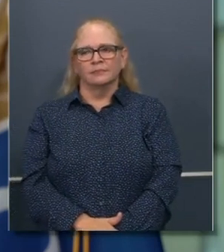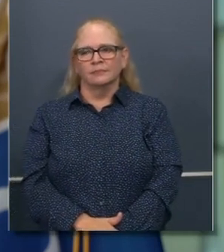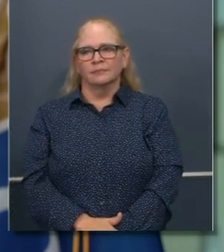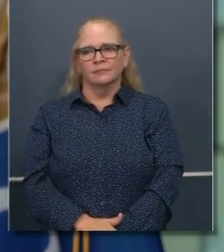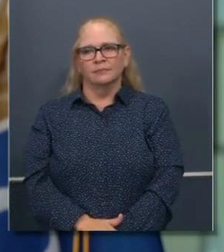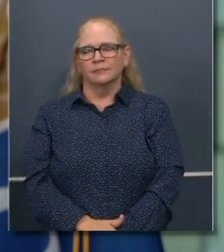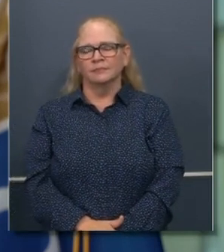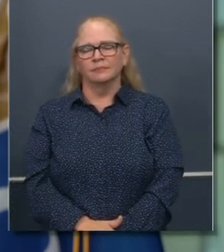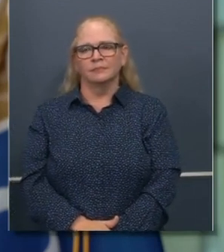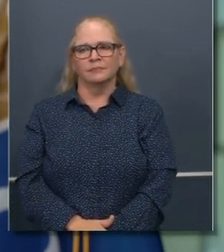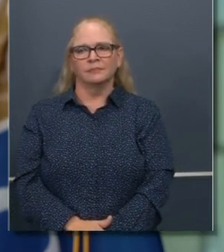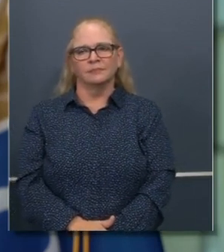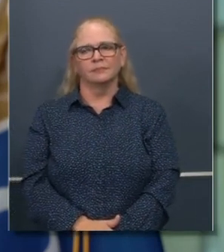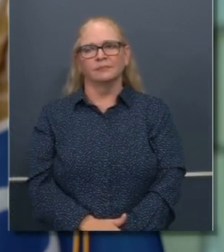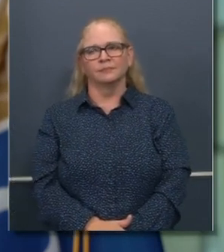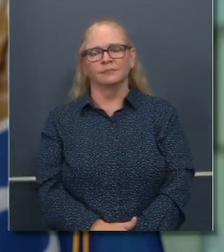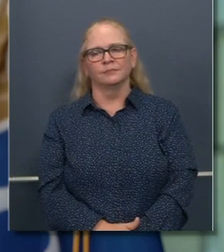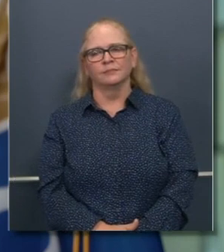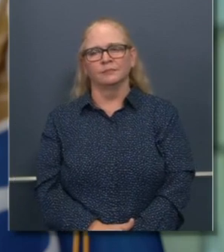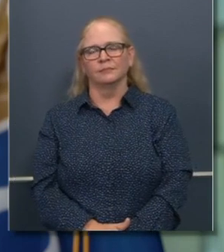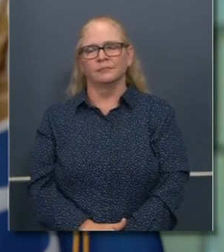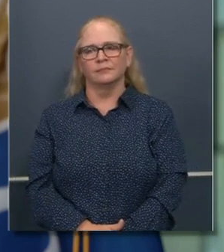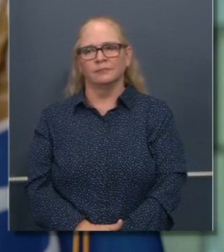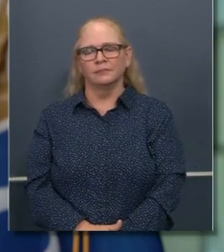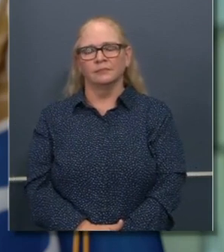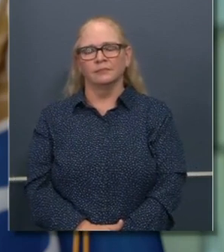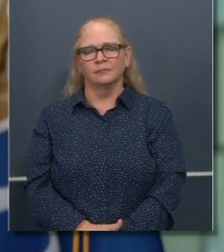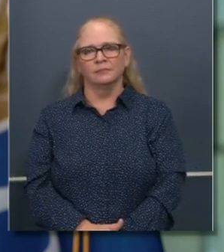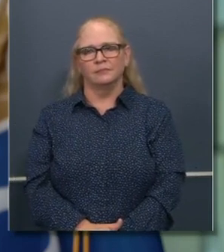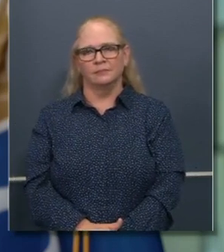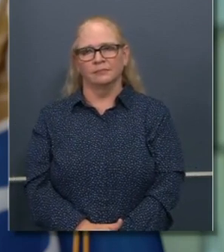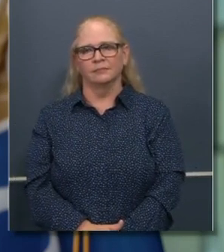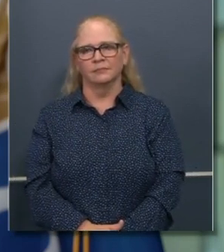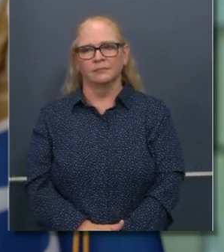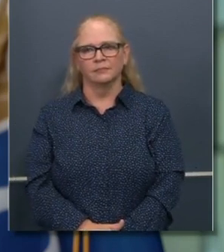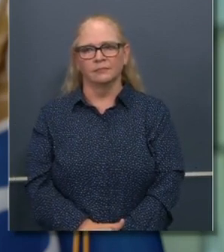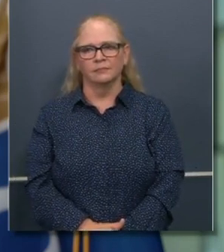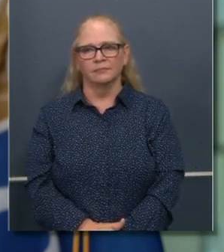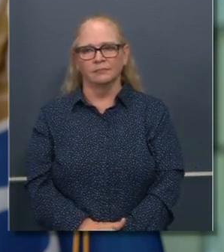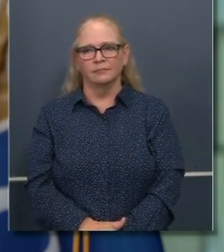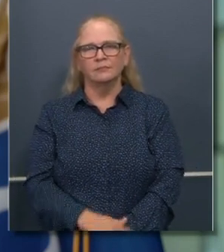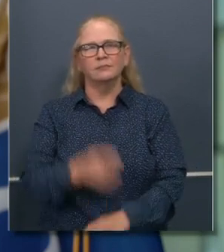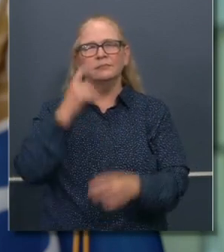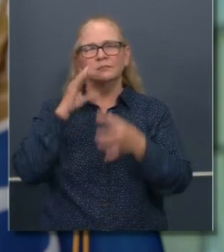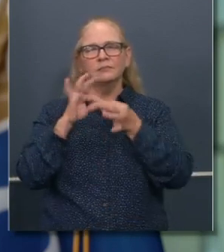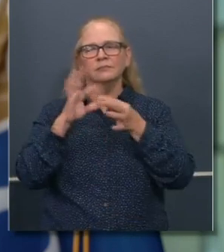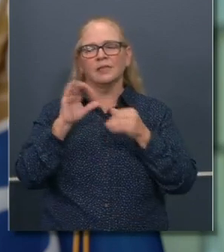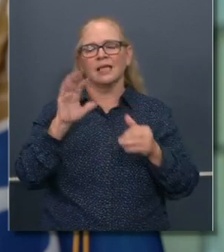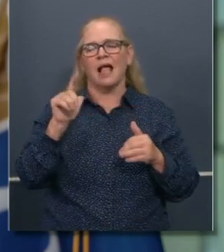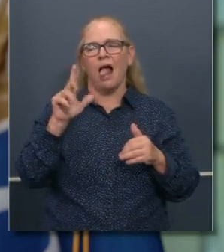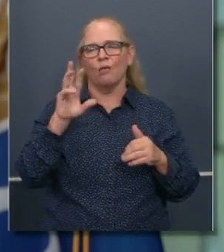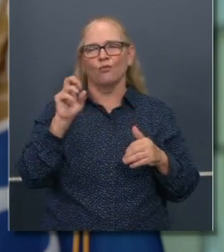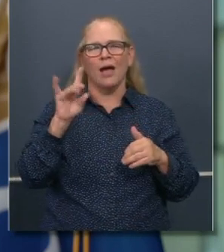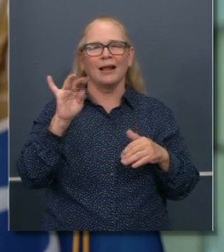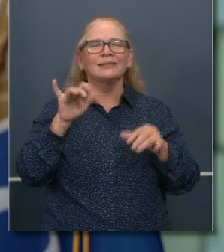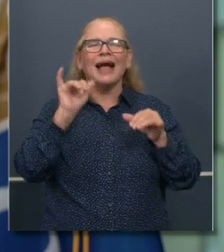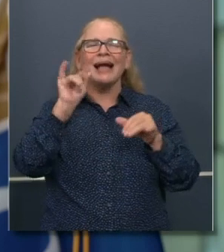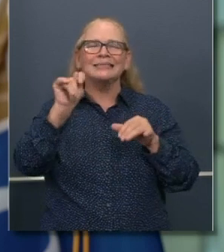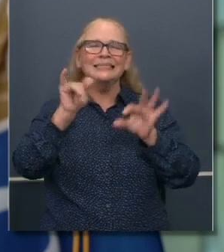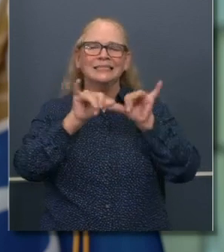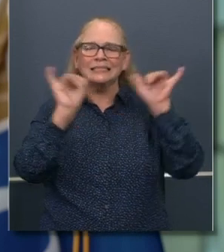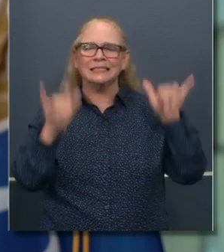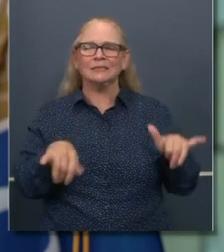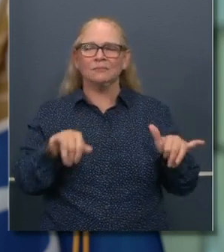problems until a couple of Mondays ago, but have you had any indication or received any indication that CalReady wasn't up to the